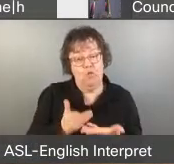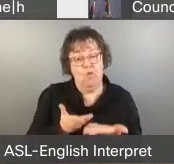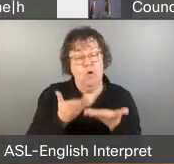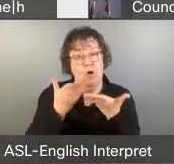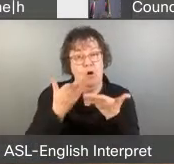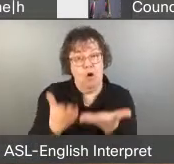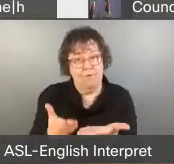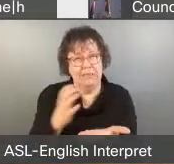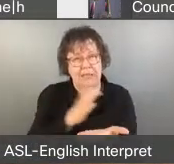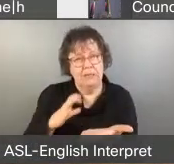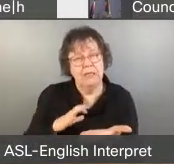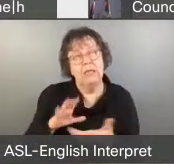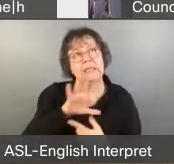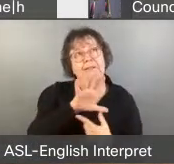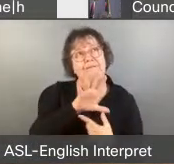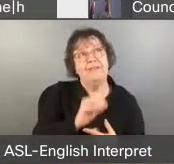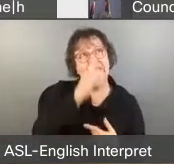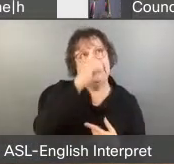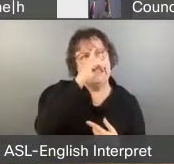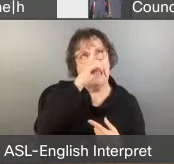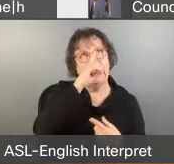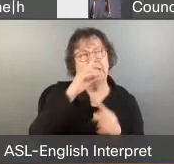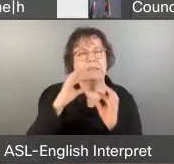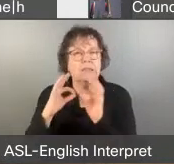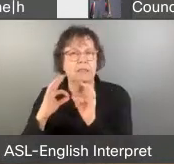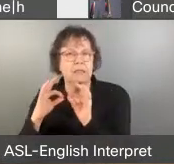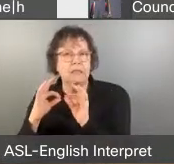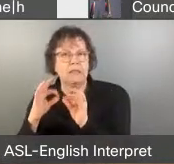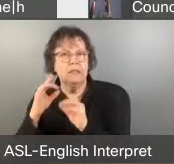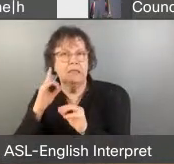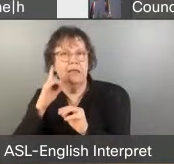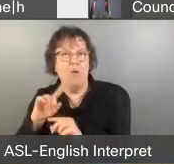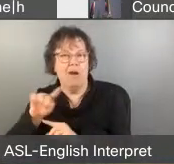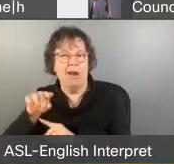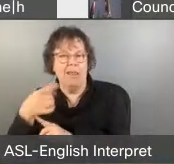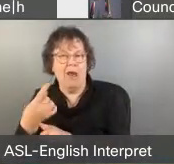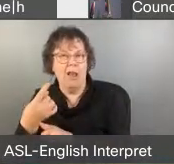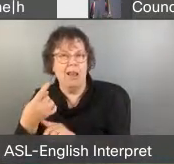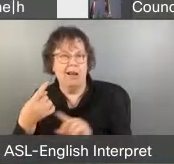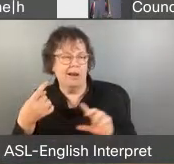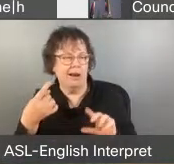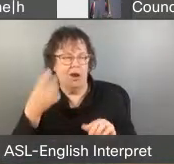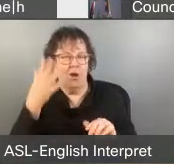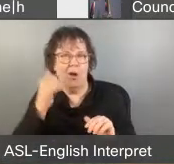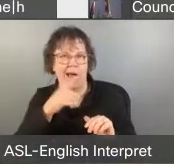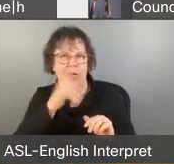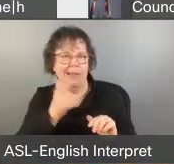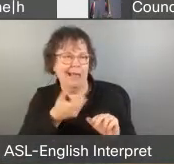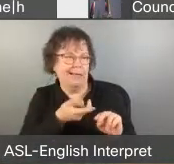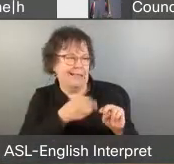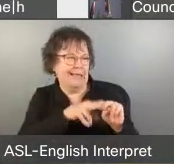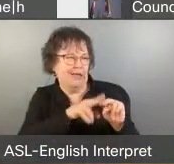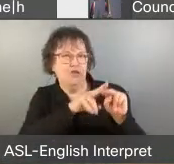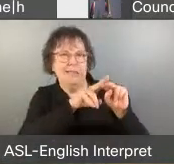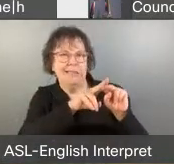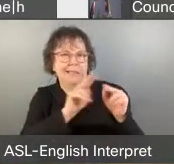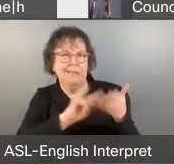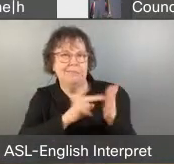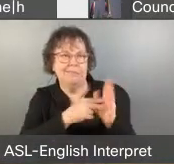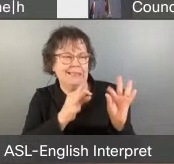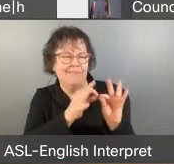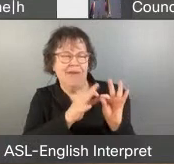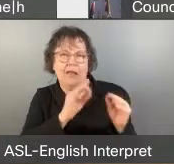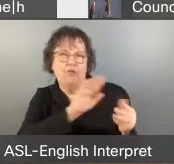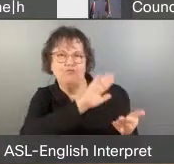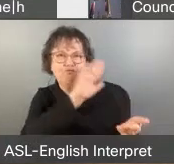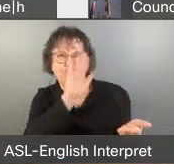50 cents on the dollar compared to what it had been worth three or four years ago because of increases in rent to industrial space as places compete